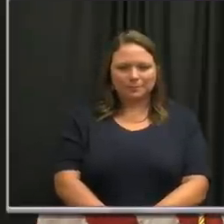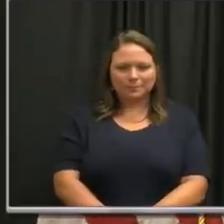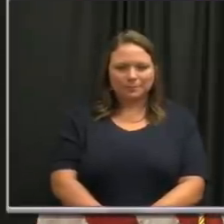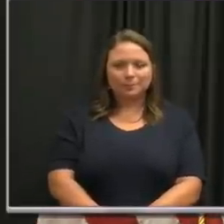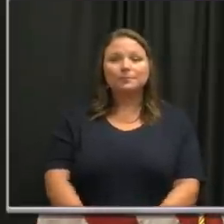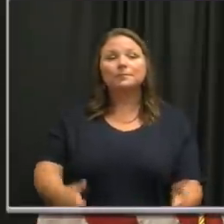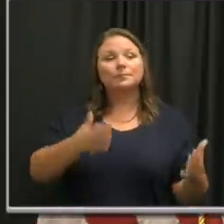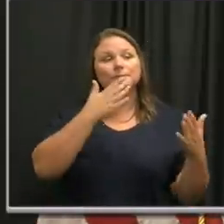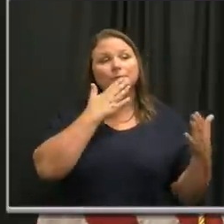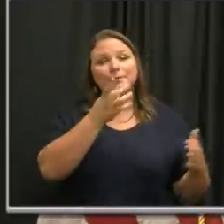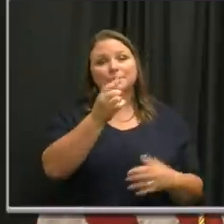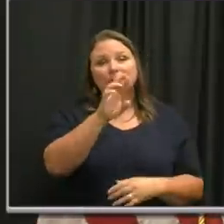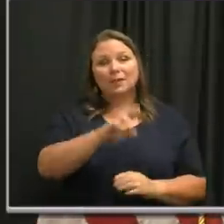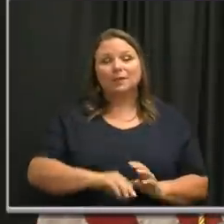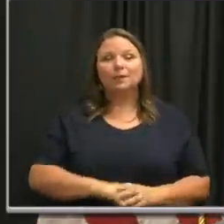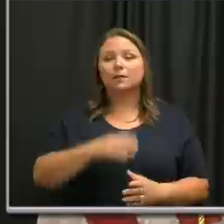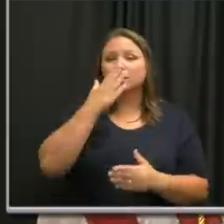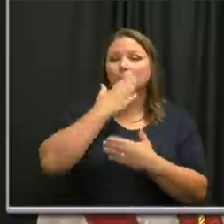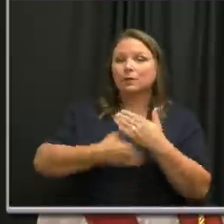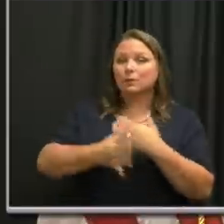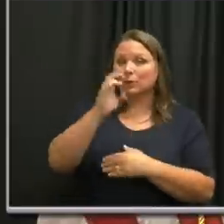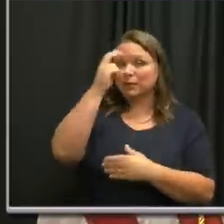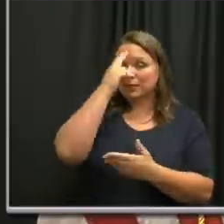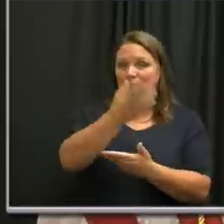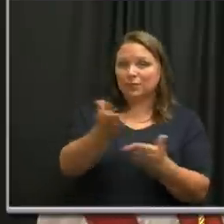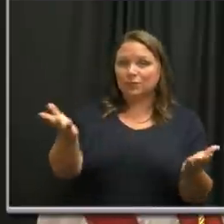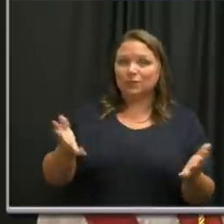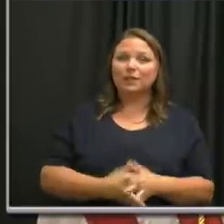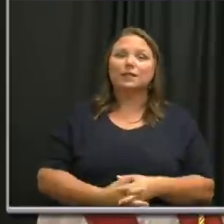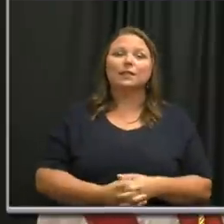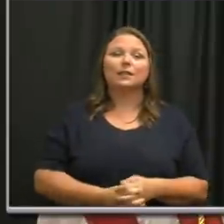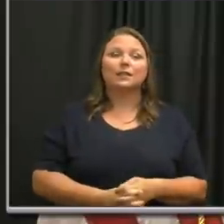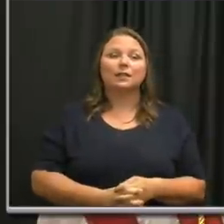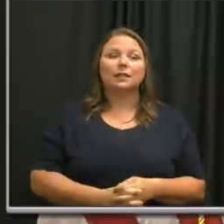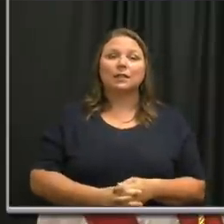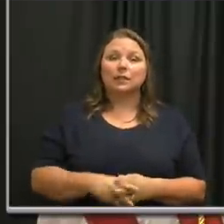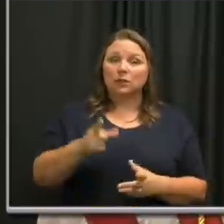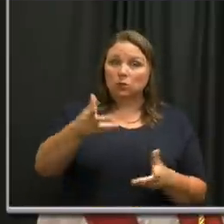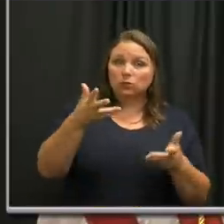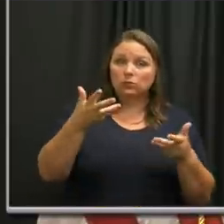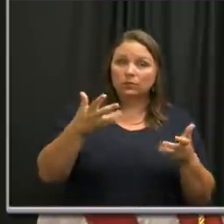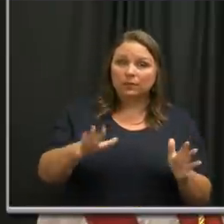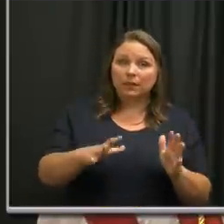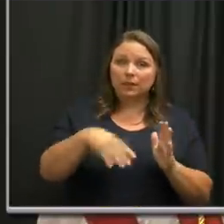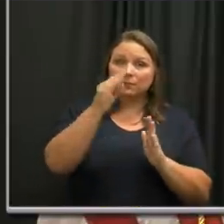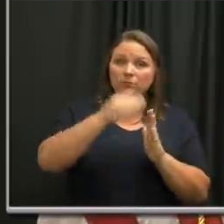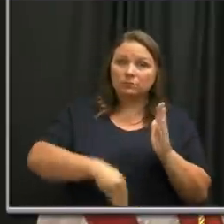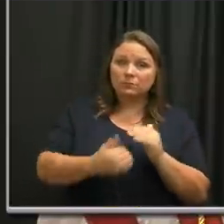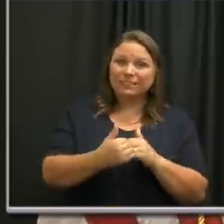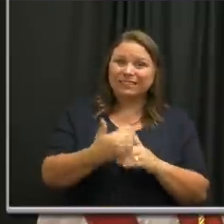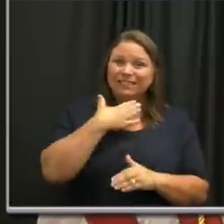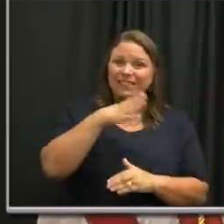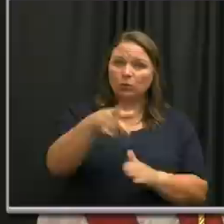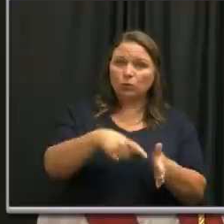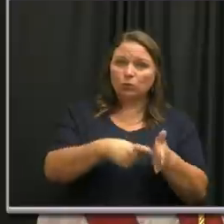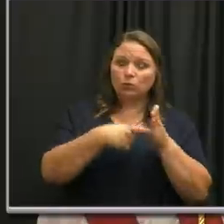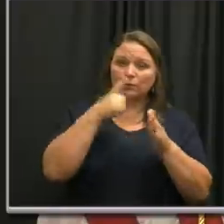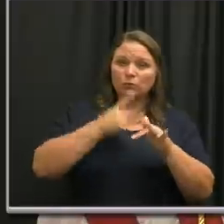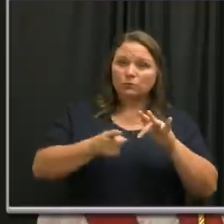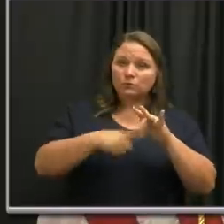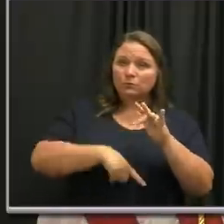Thank you, doctor. Good morning, Nashville. Have you sent in your absentee ballot request yet?